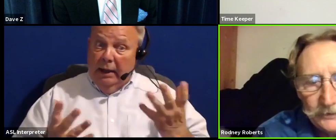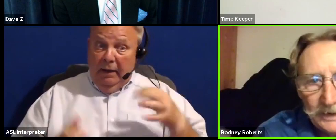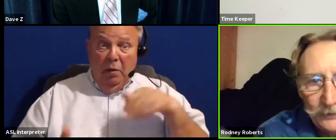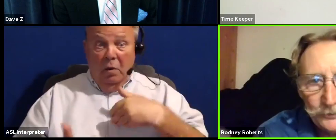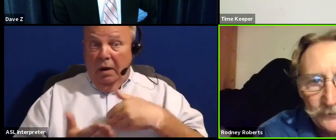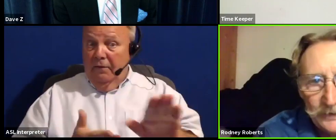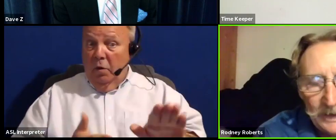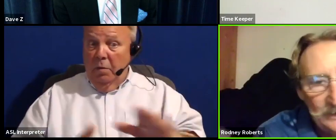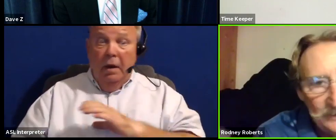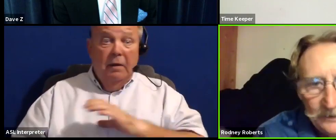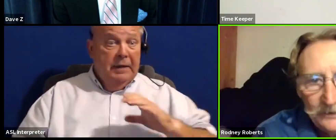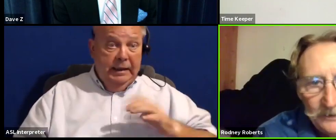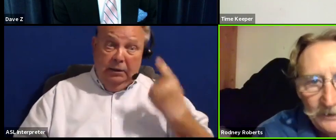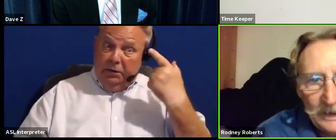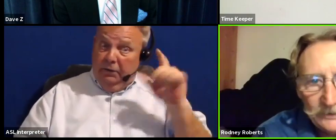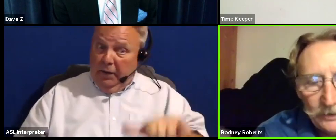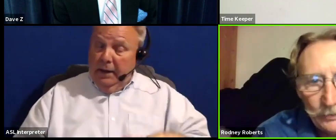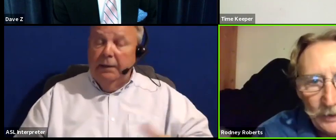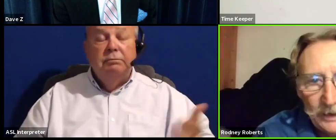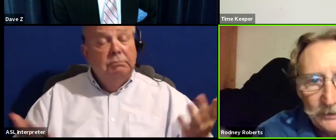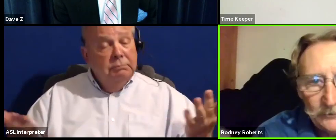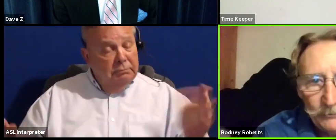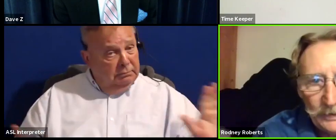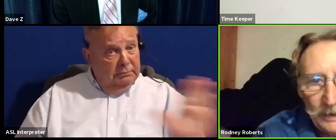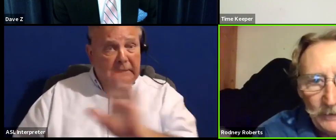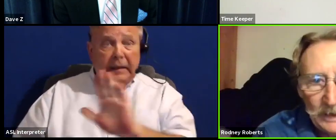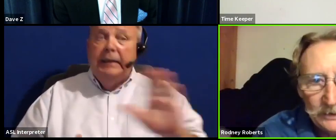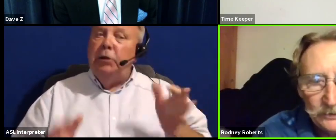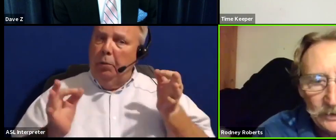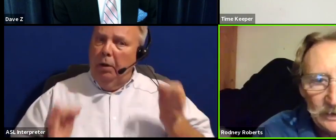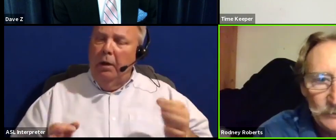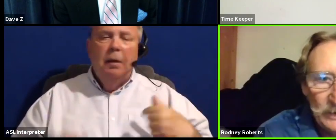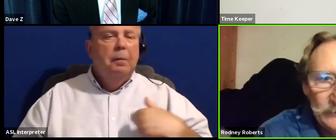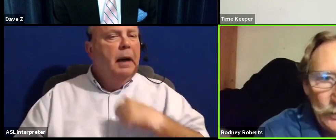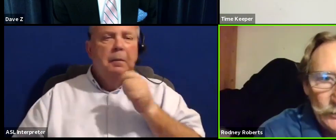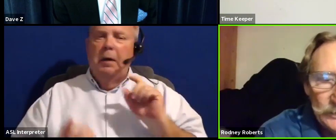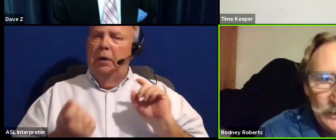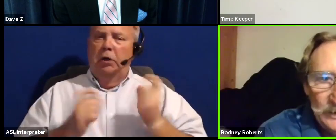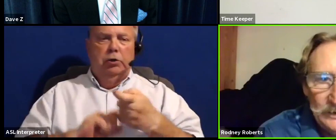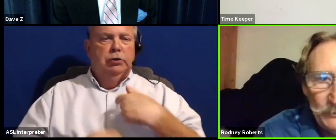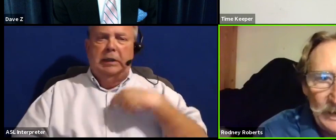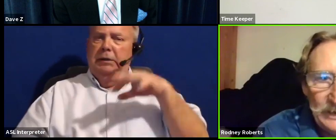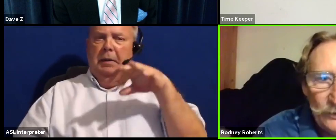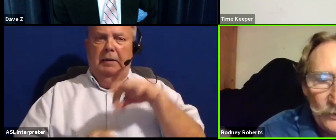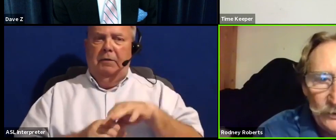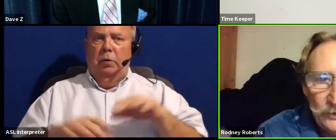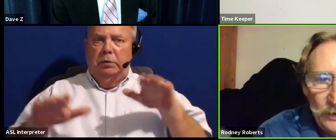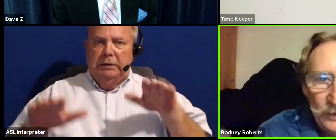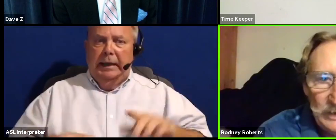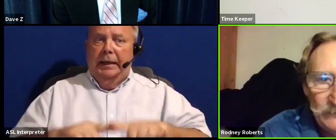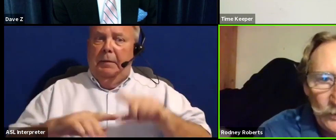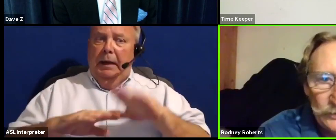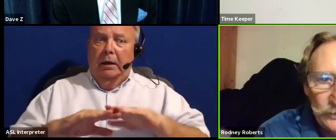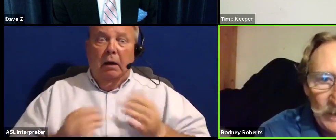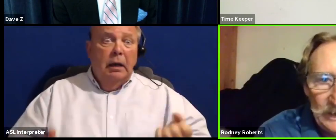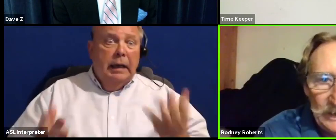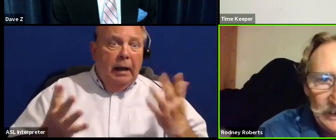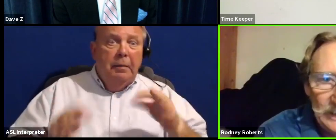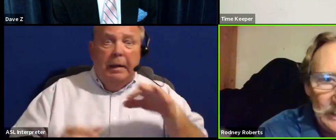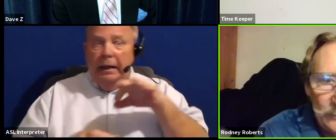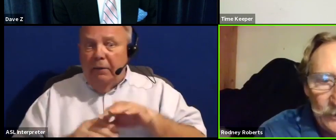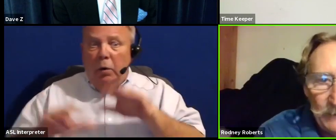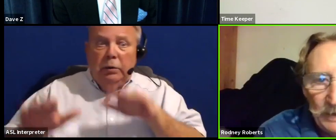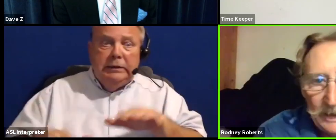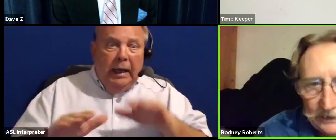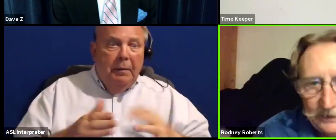off the council for that, that's their prerogative, but I'm not going to change my votes depending on, you know, how many votes I might